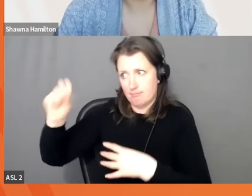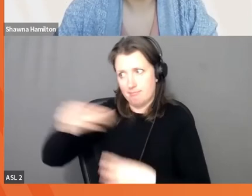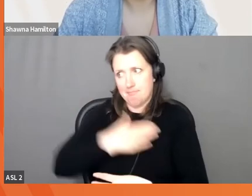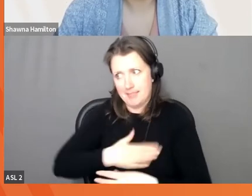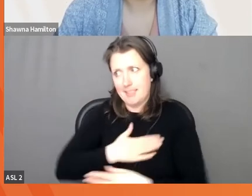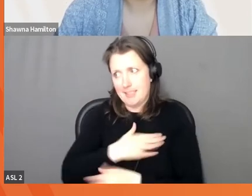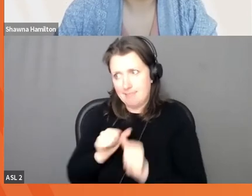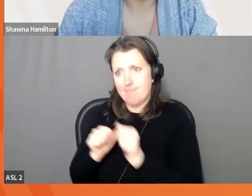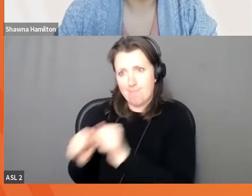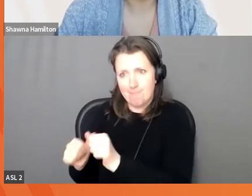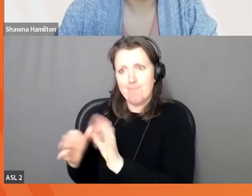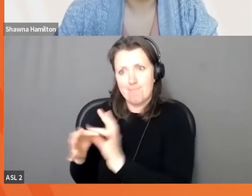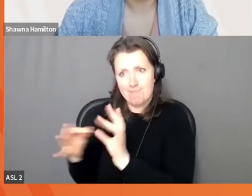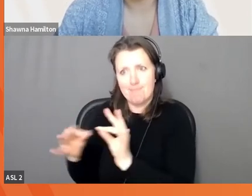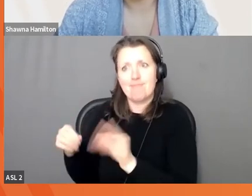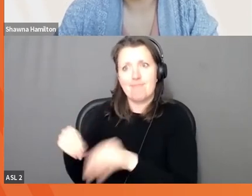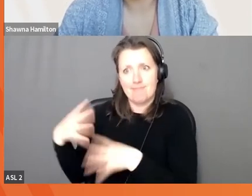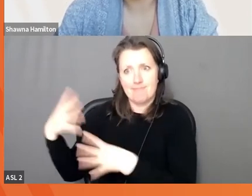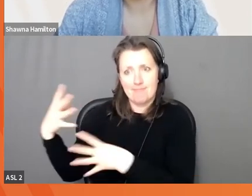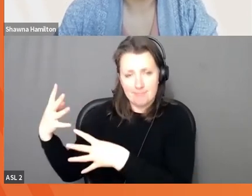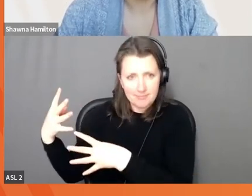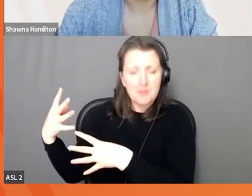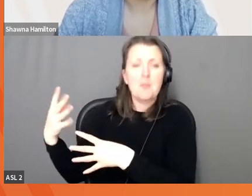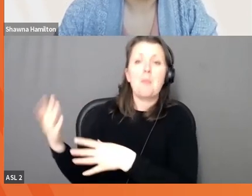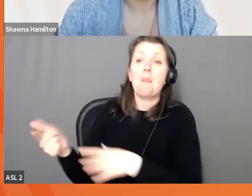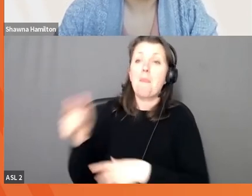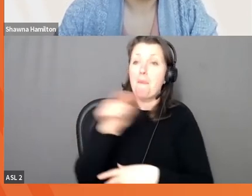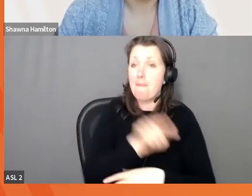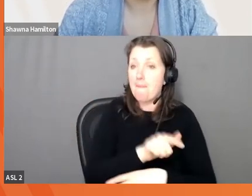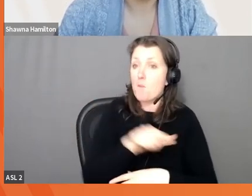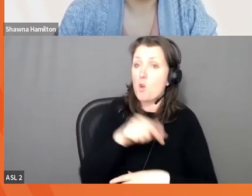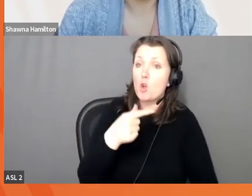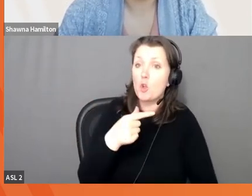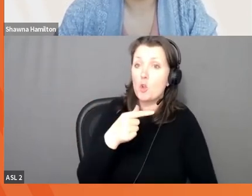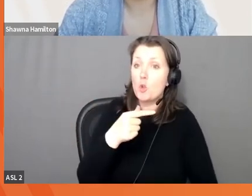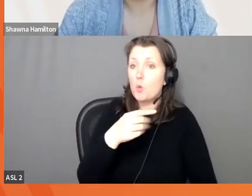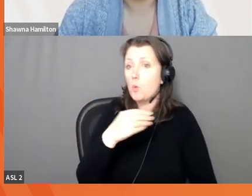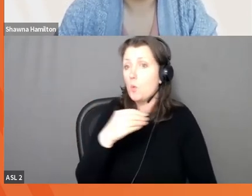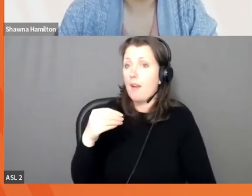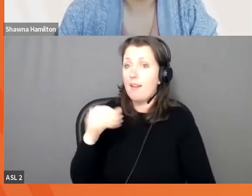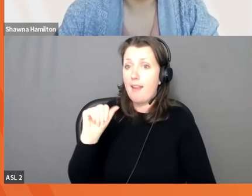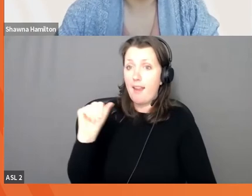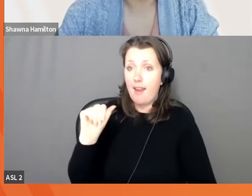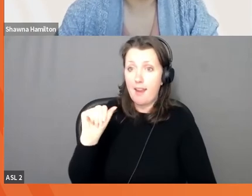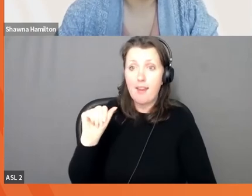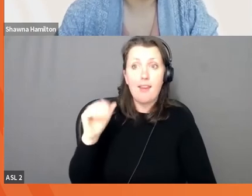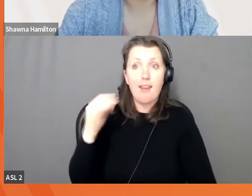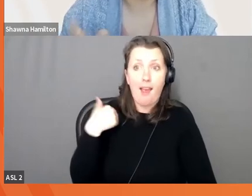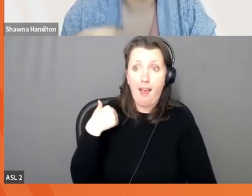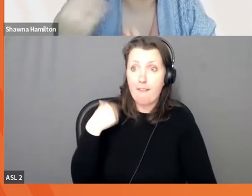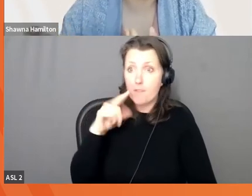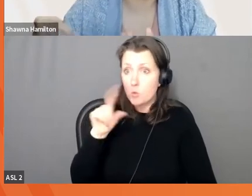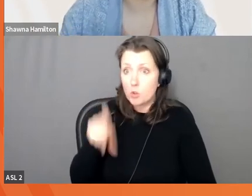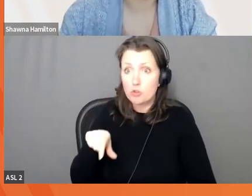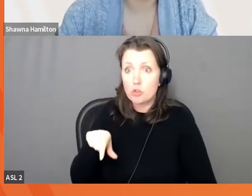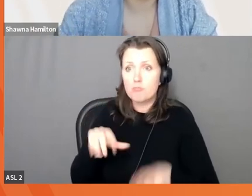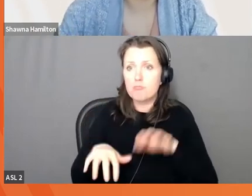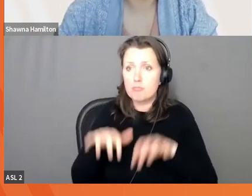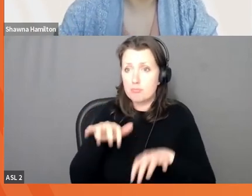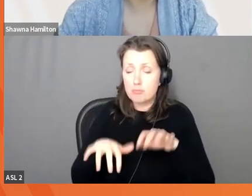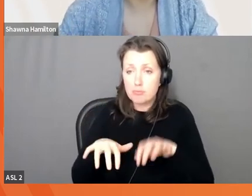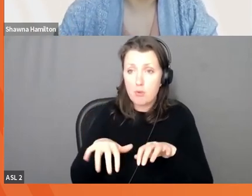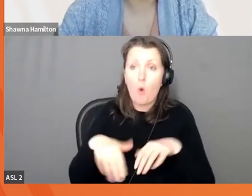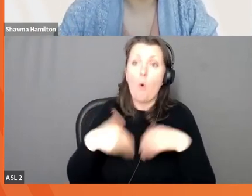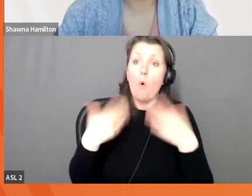be reading out some questions from the Q and a, um, continue to type questions if you have them. If you'd like to raise your hand instead and voice something